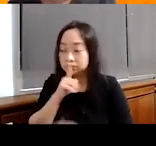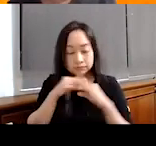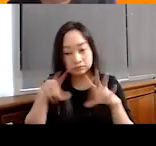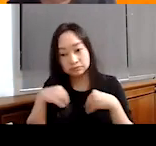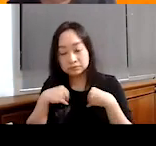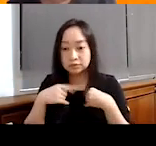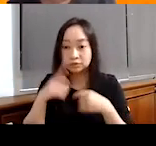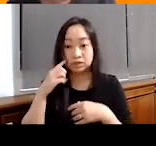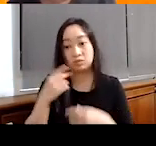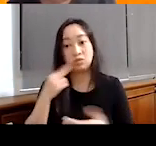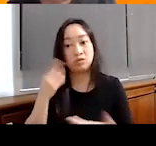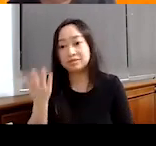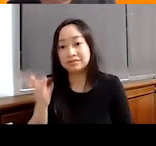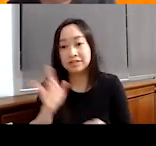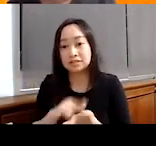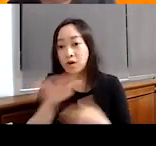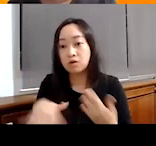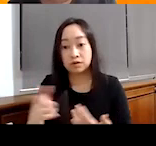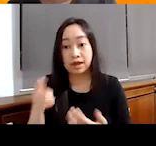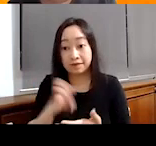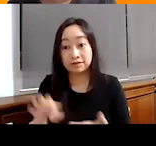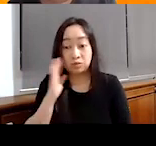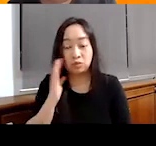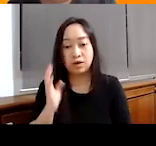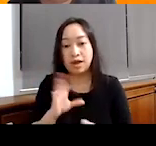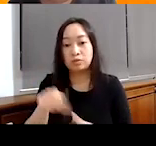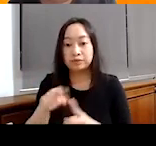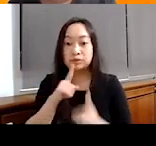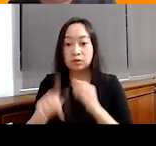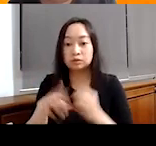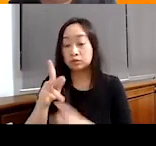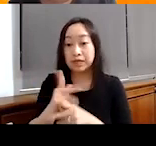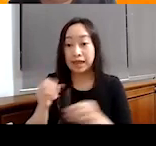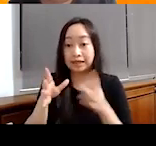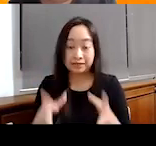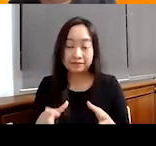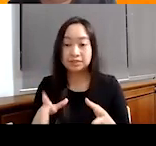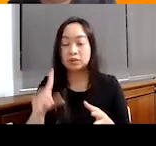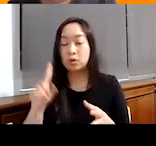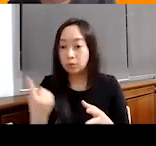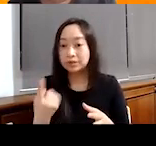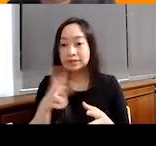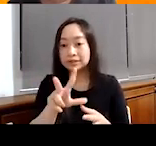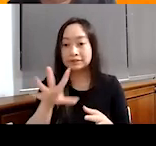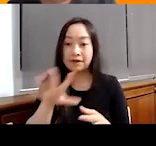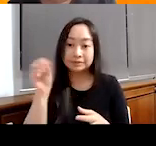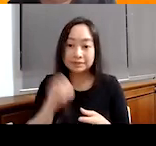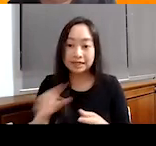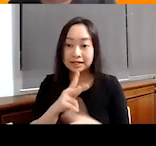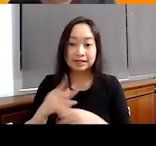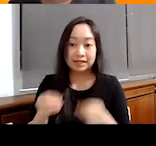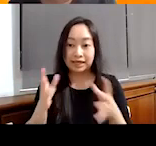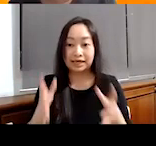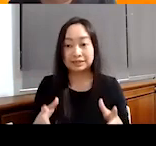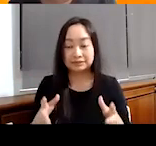You think it's normal because it's all you've ever known. Um, and when we talk to caregivers, only 35% of caregivers,